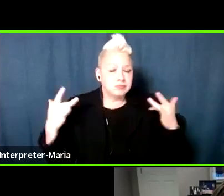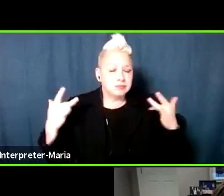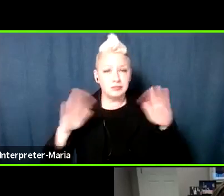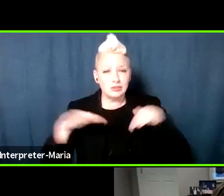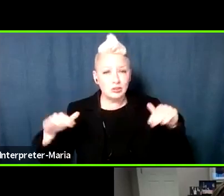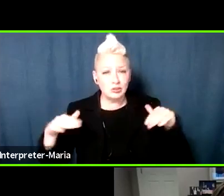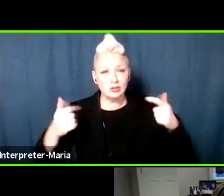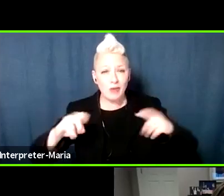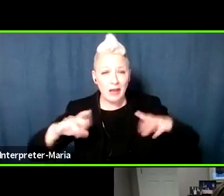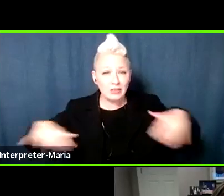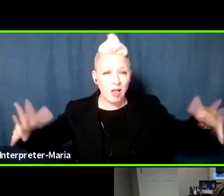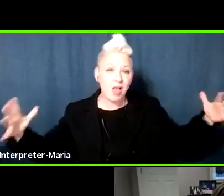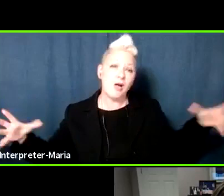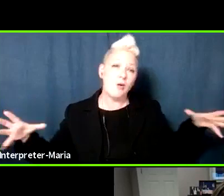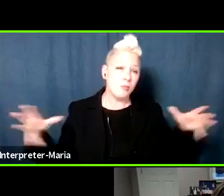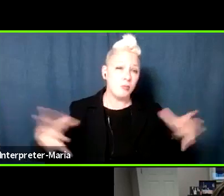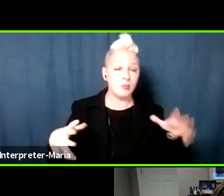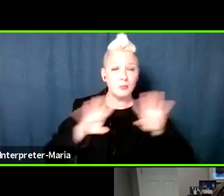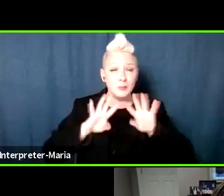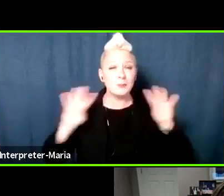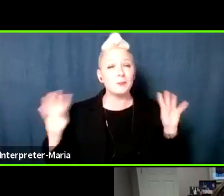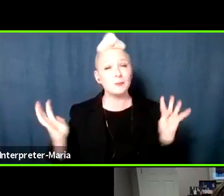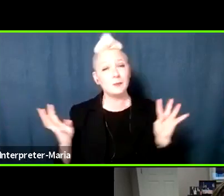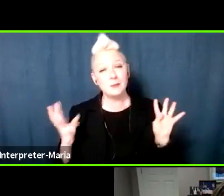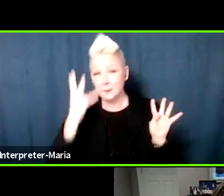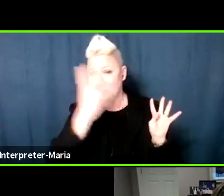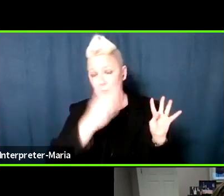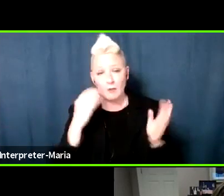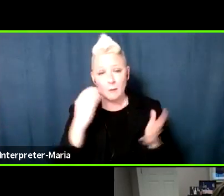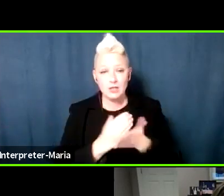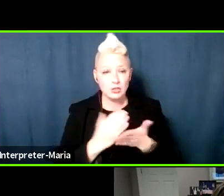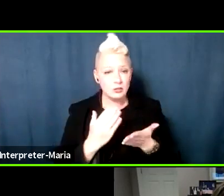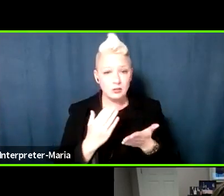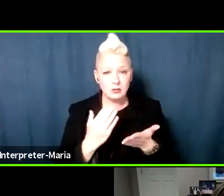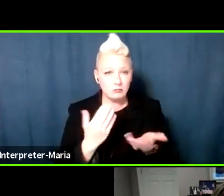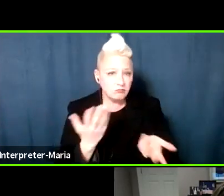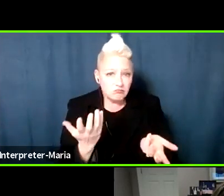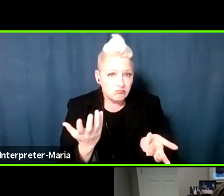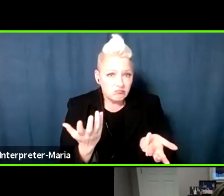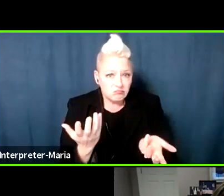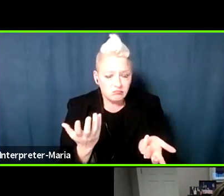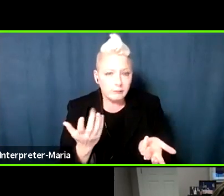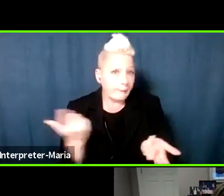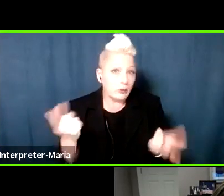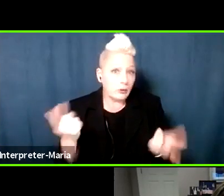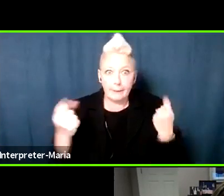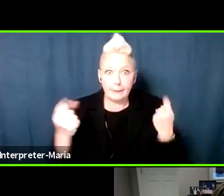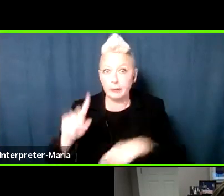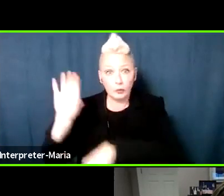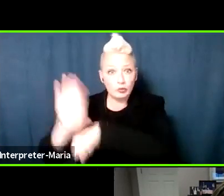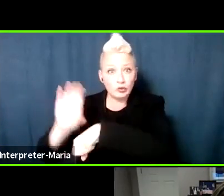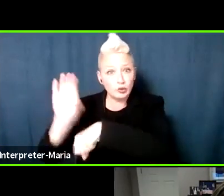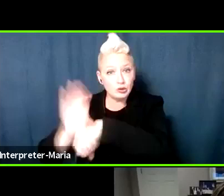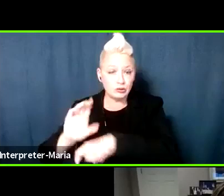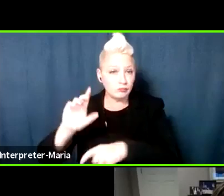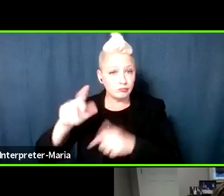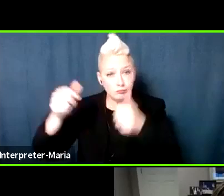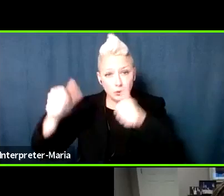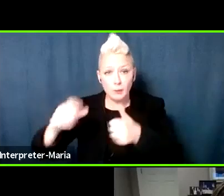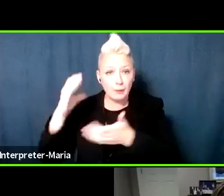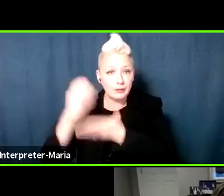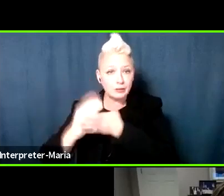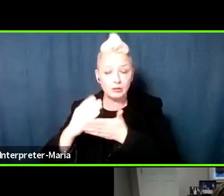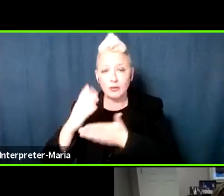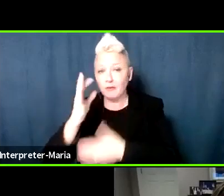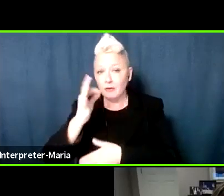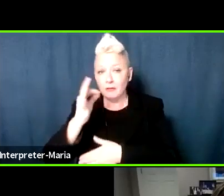and grandchildren and a beautiful picture of a beautiful thing. And that could happen to someone who, you know, goes to church and posts a lovely picture of a communion